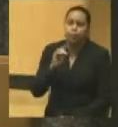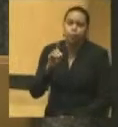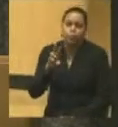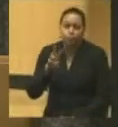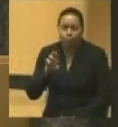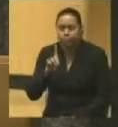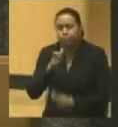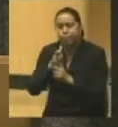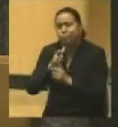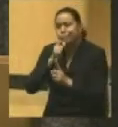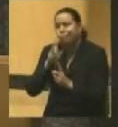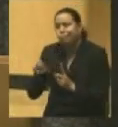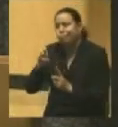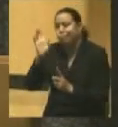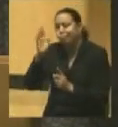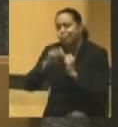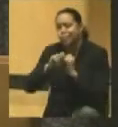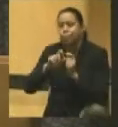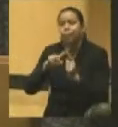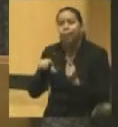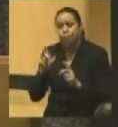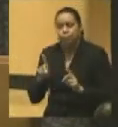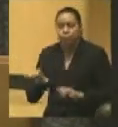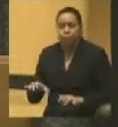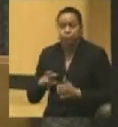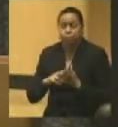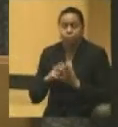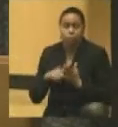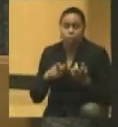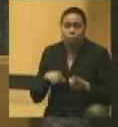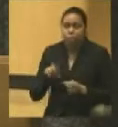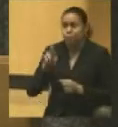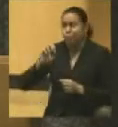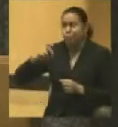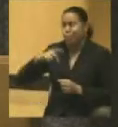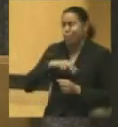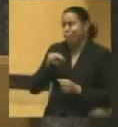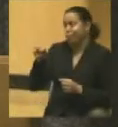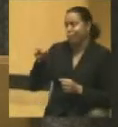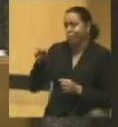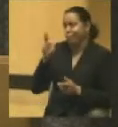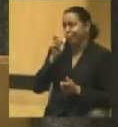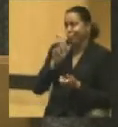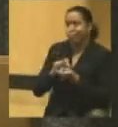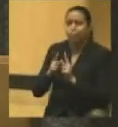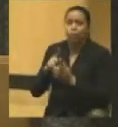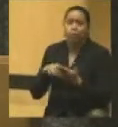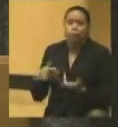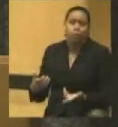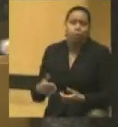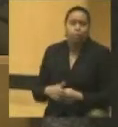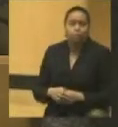campaign himself. And so, guess what the Republicans did? They made of him what they wanted to. And what they